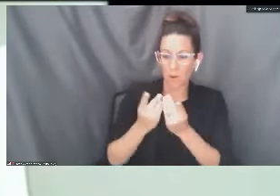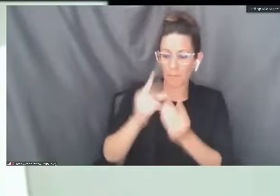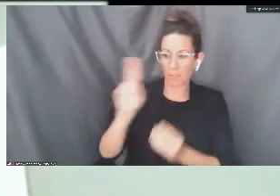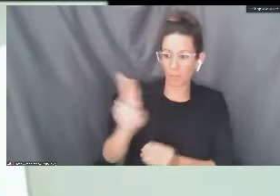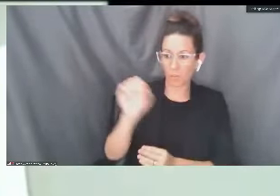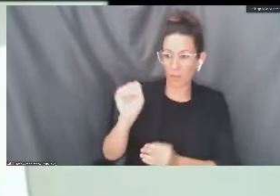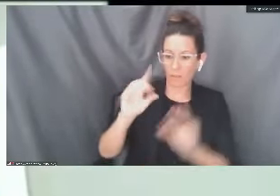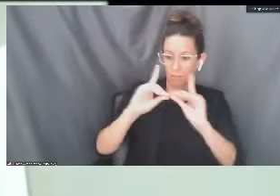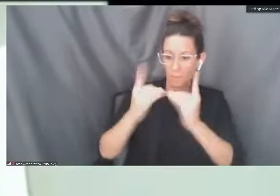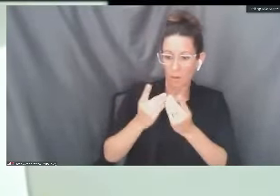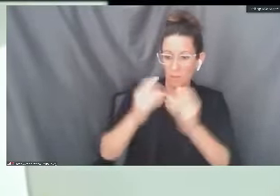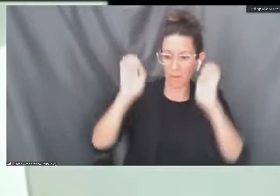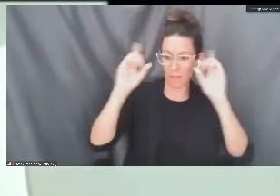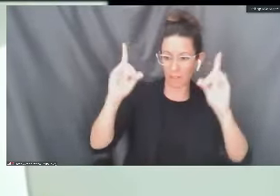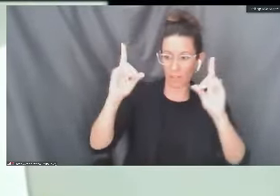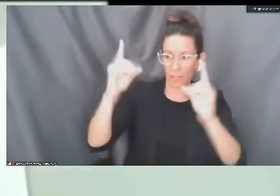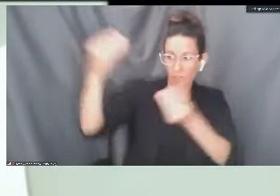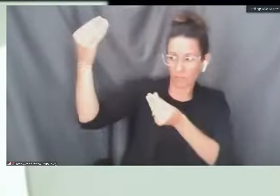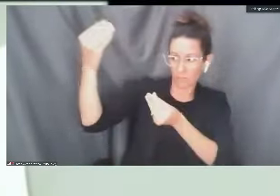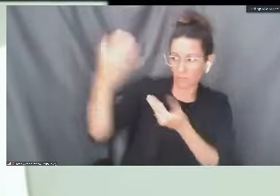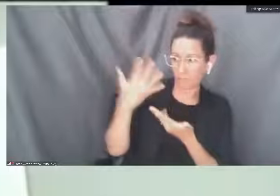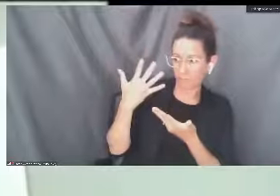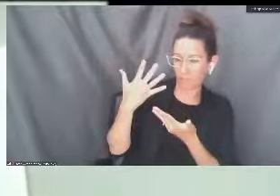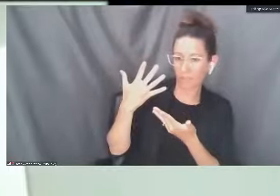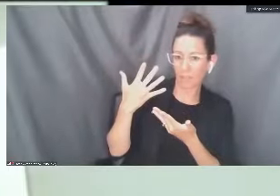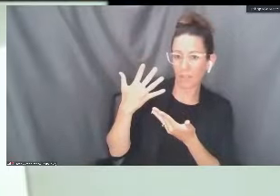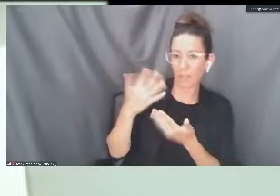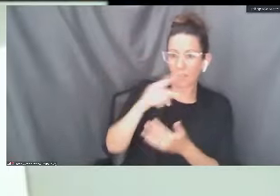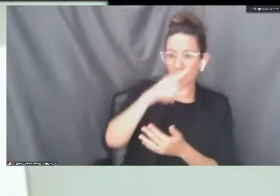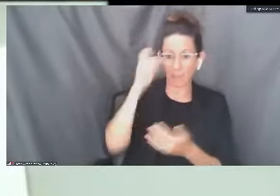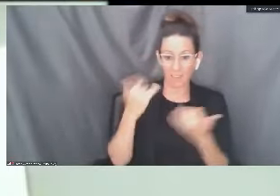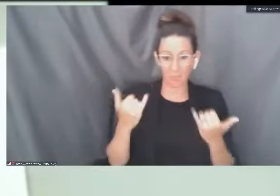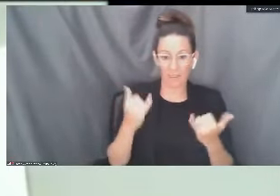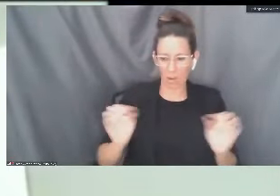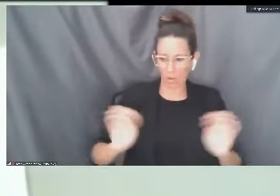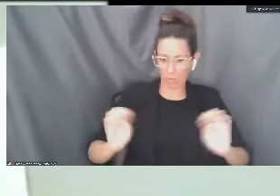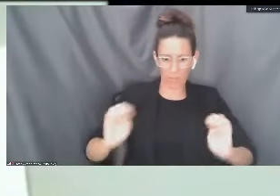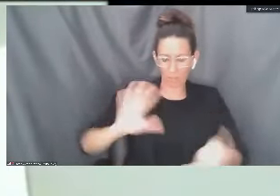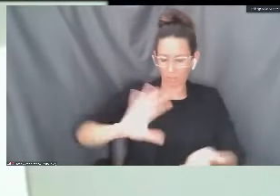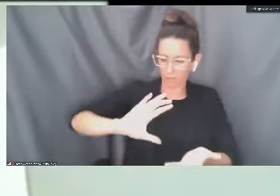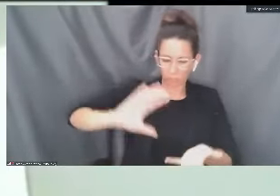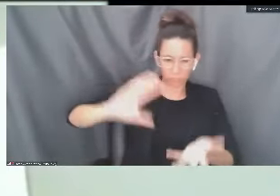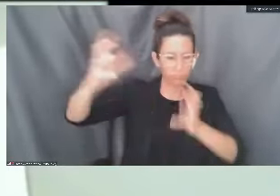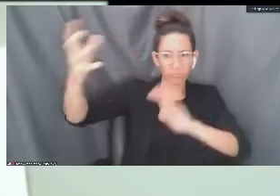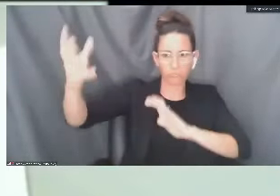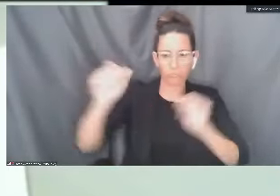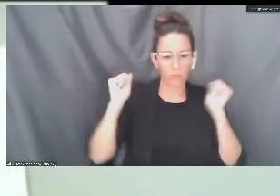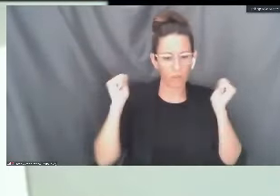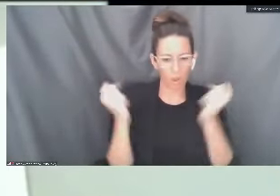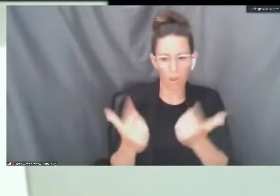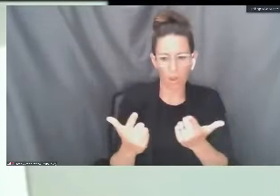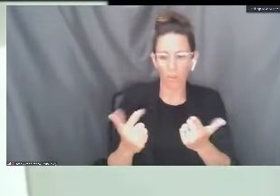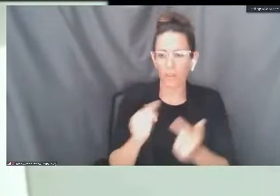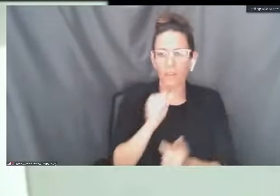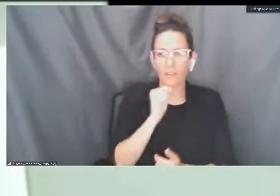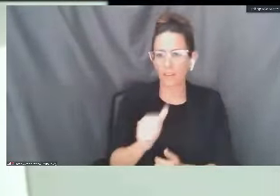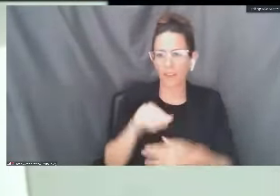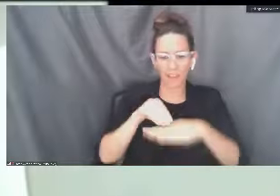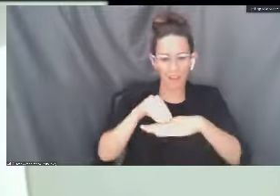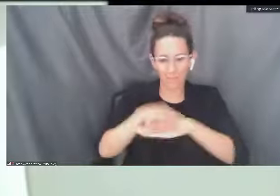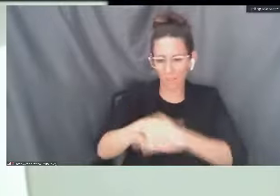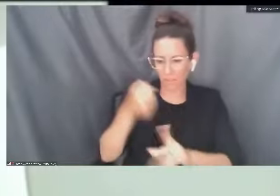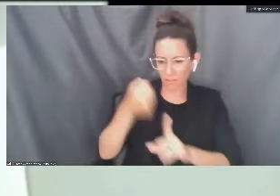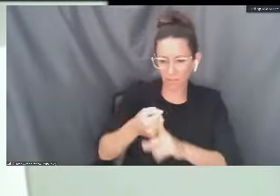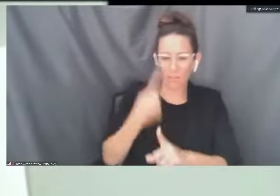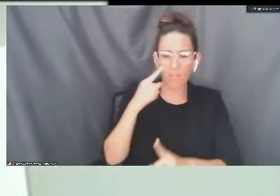the US Department of Education on this particular term, because we are in a state of emergency national emergency will not affect you in terms